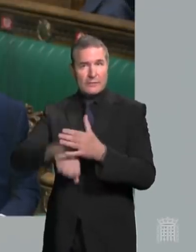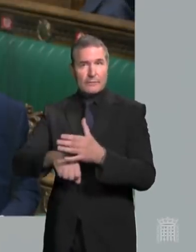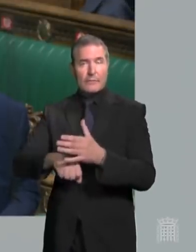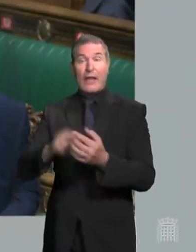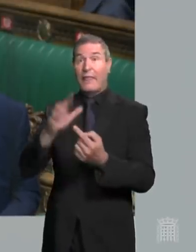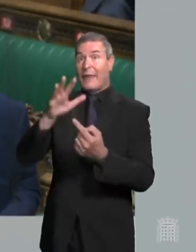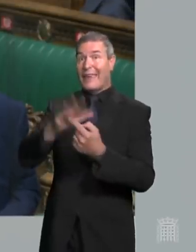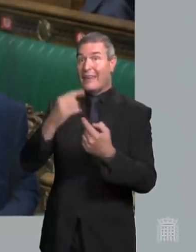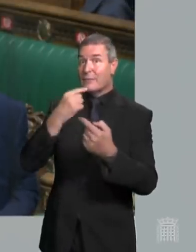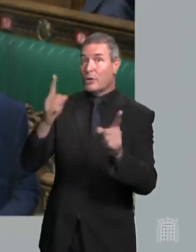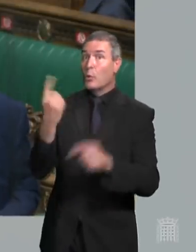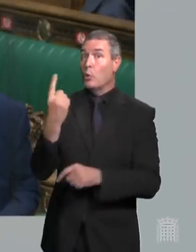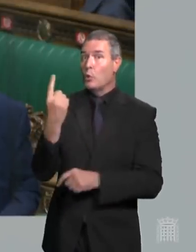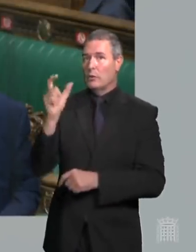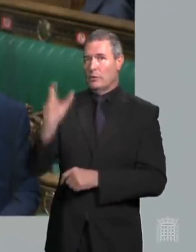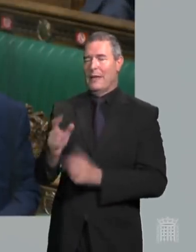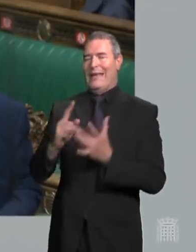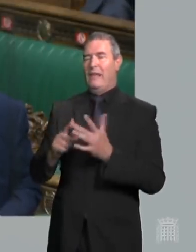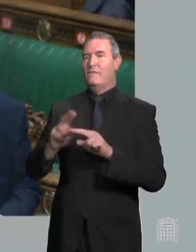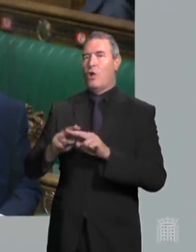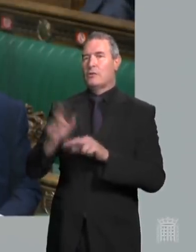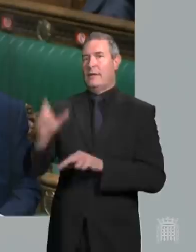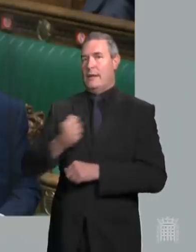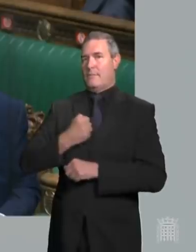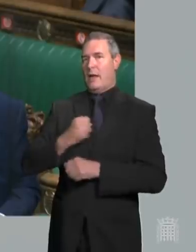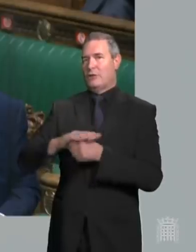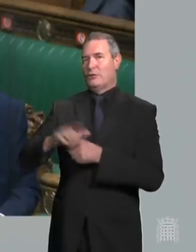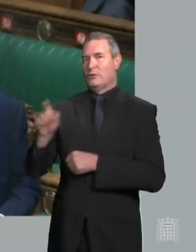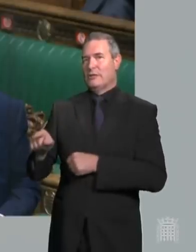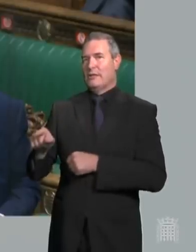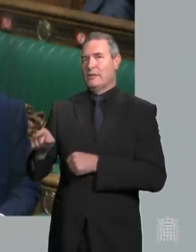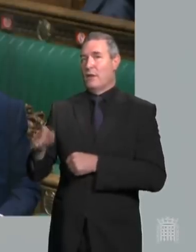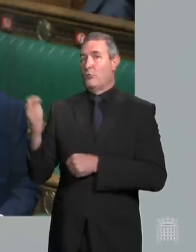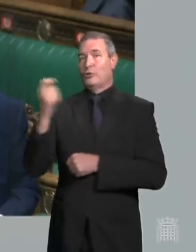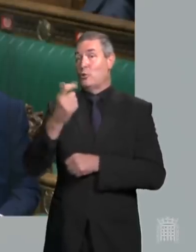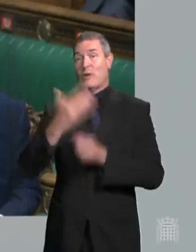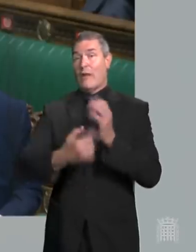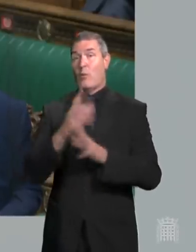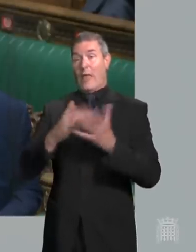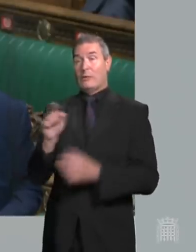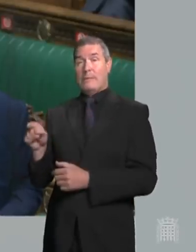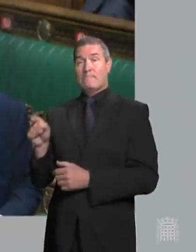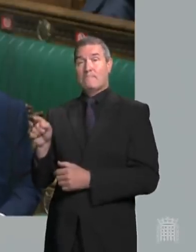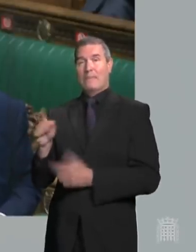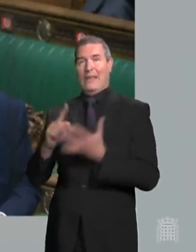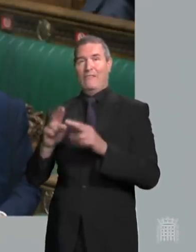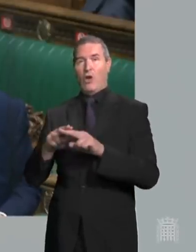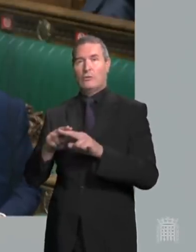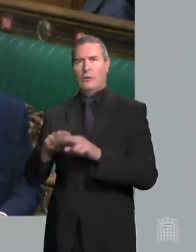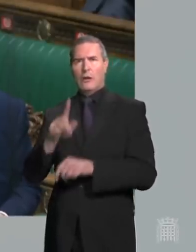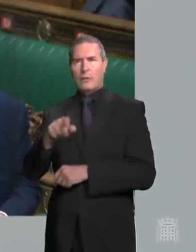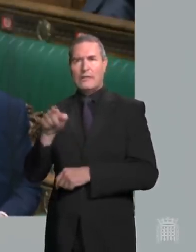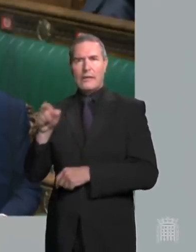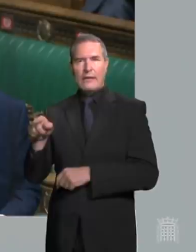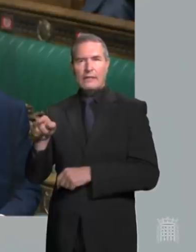whistleblower in this case was my constituent Ian Foxley without whom the prosecution would never have happened yet he has been totally hung out to